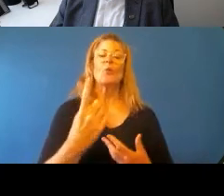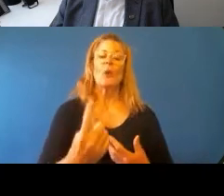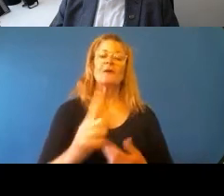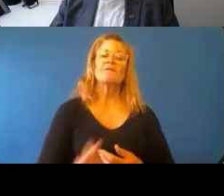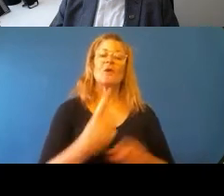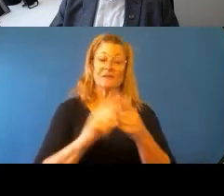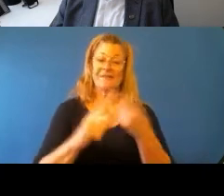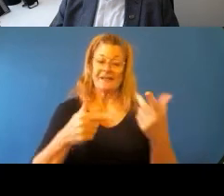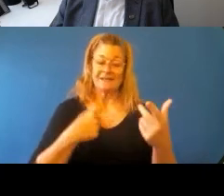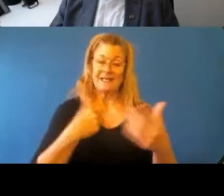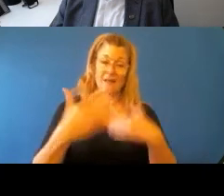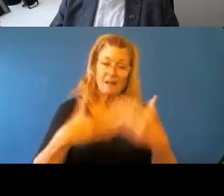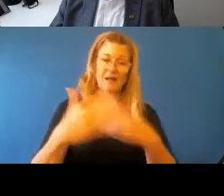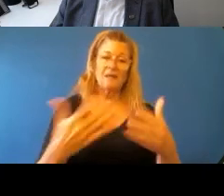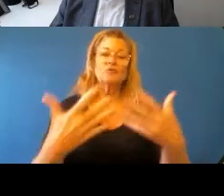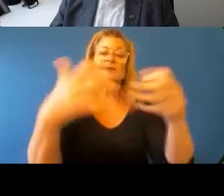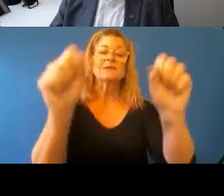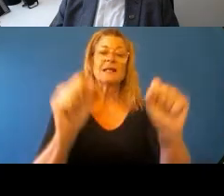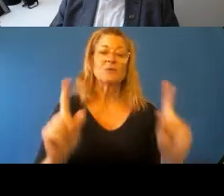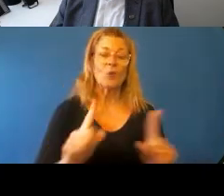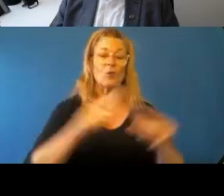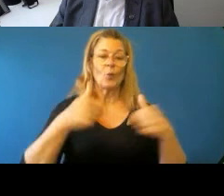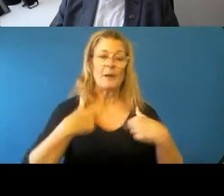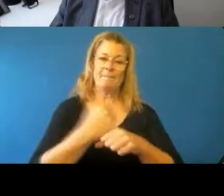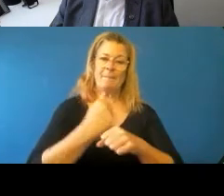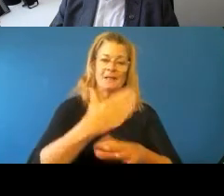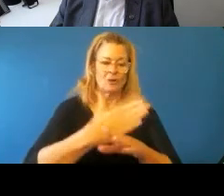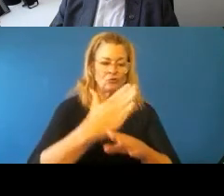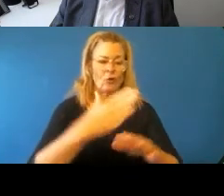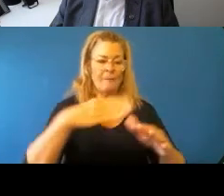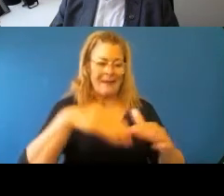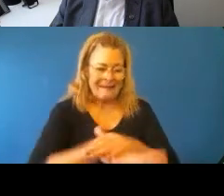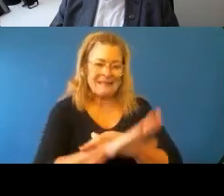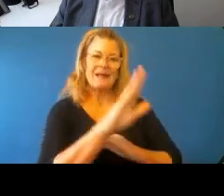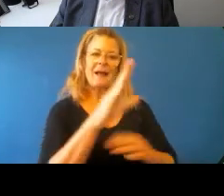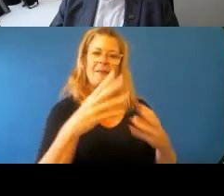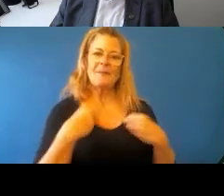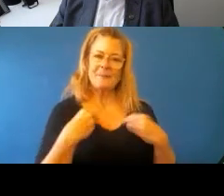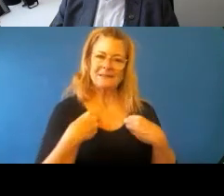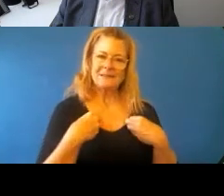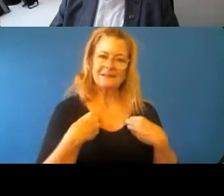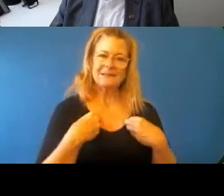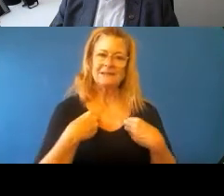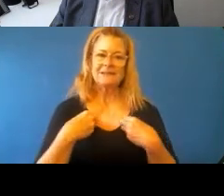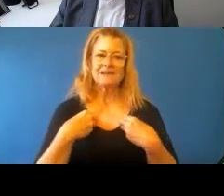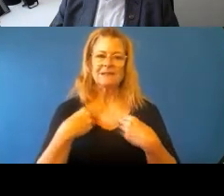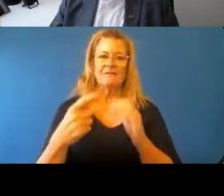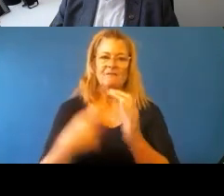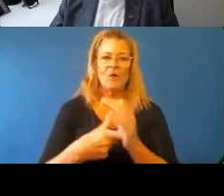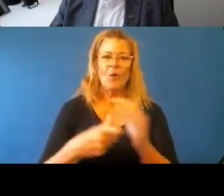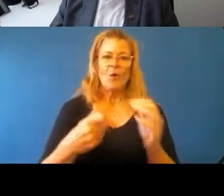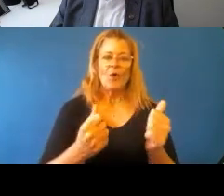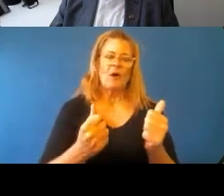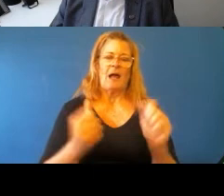once we built those relationships is create a position in a corporation, a Aboriginal cultural burn